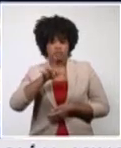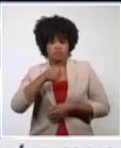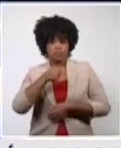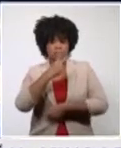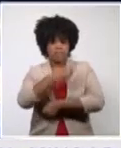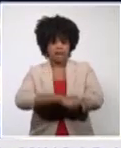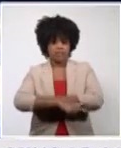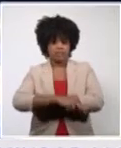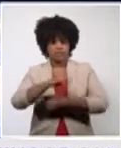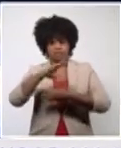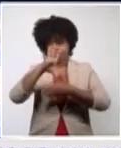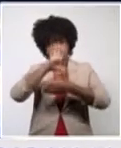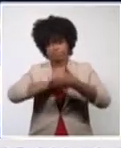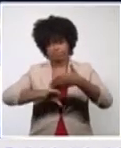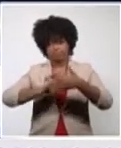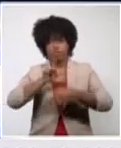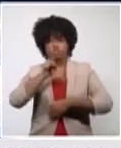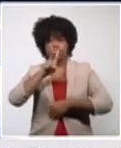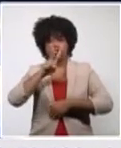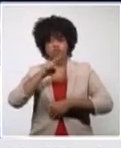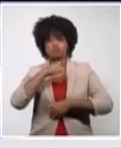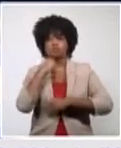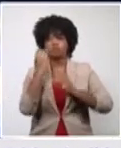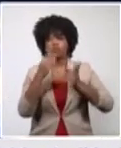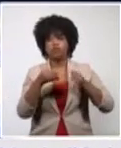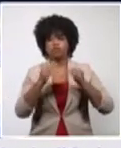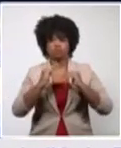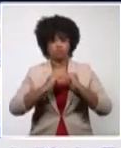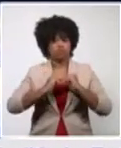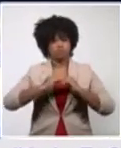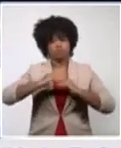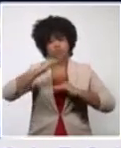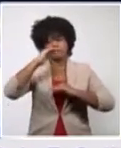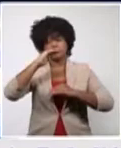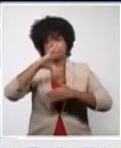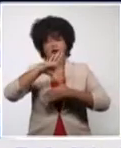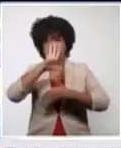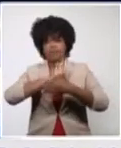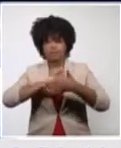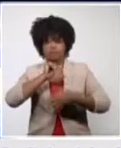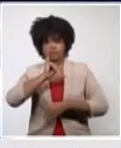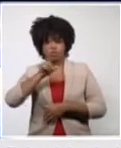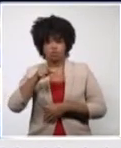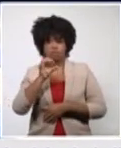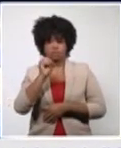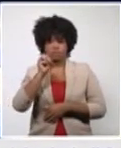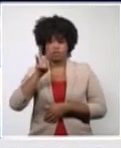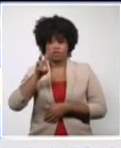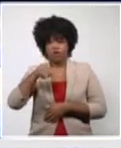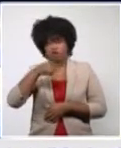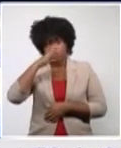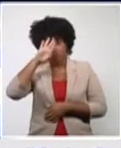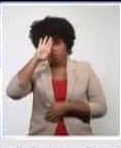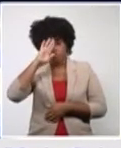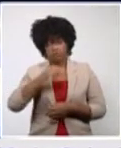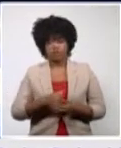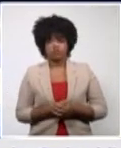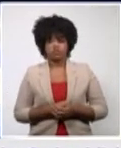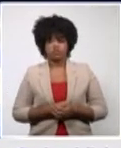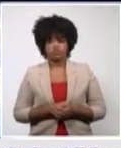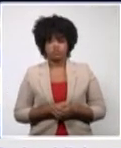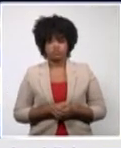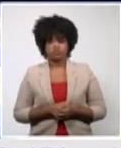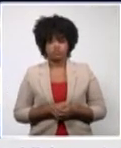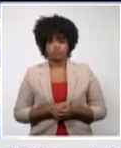And Cuba, as it has been the case in recent